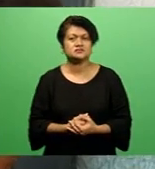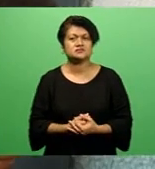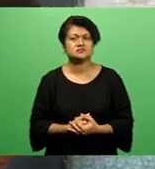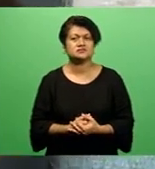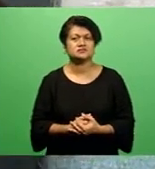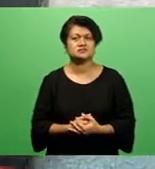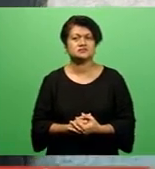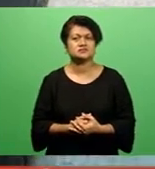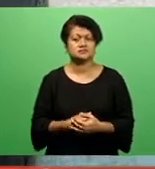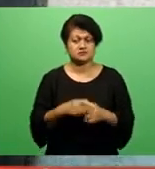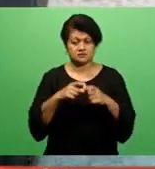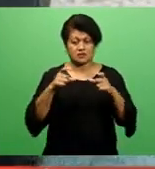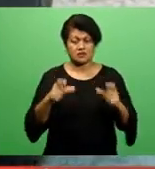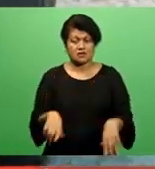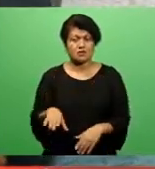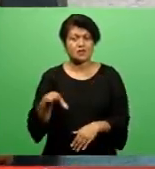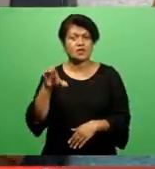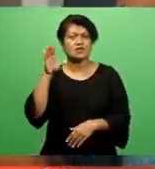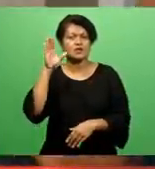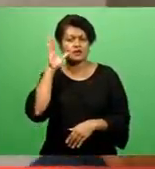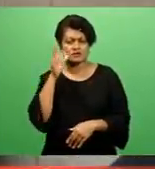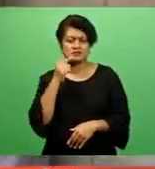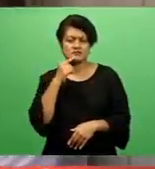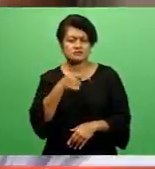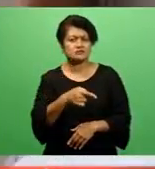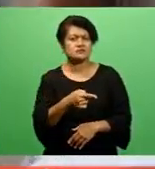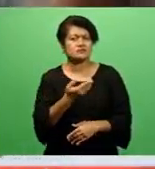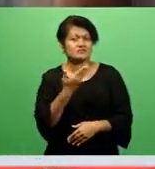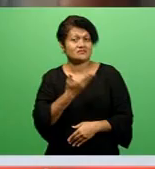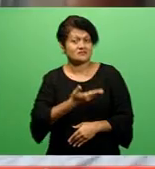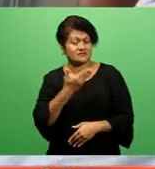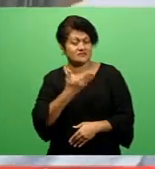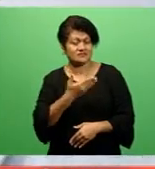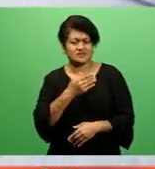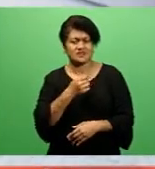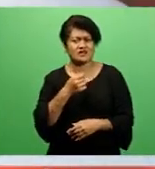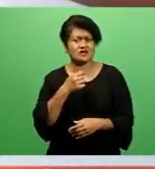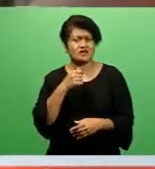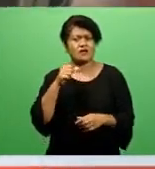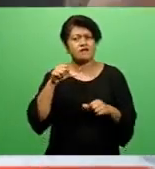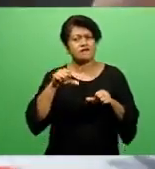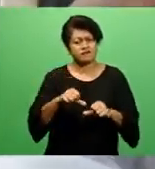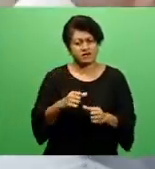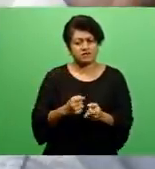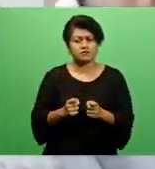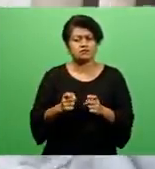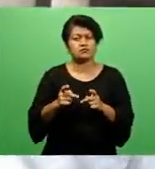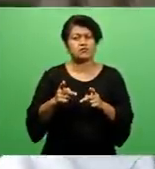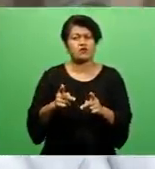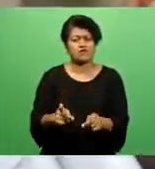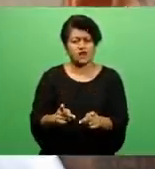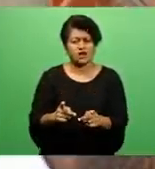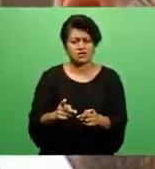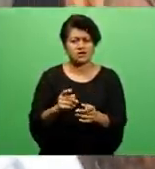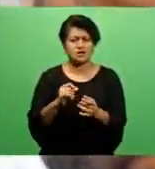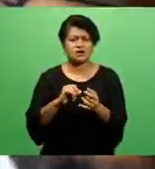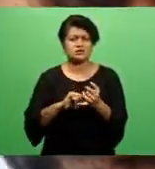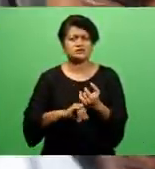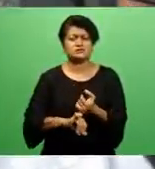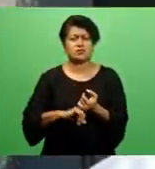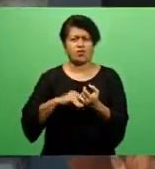The court heard that Chone Silaira failed to provide the solar system to six customers after obtaining $11